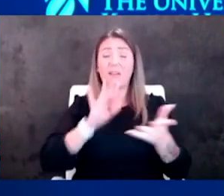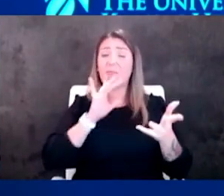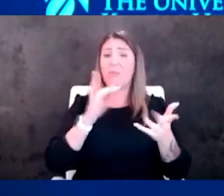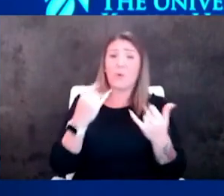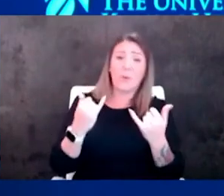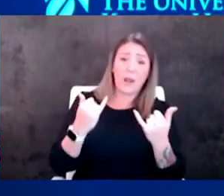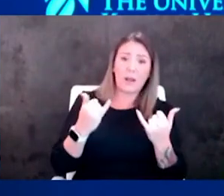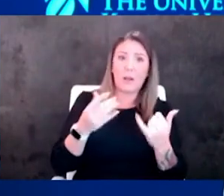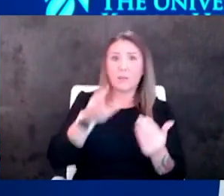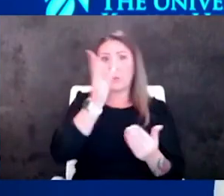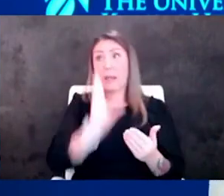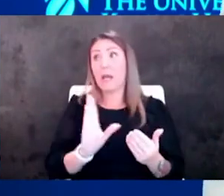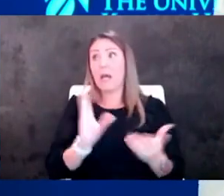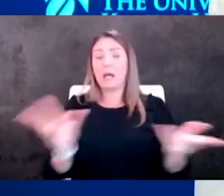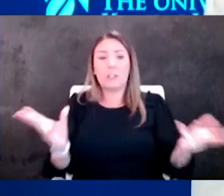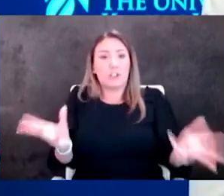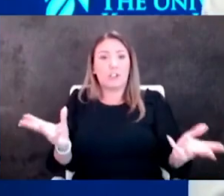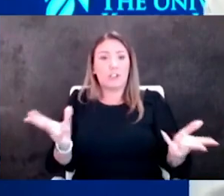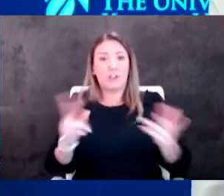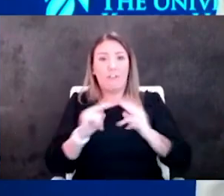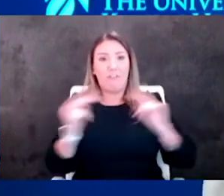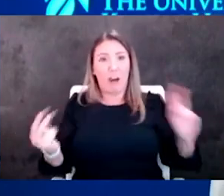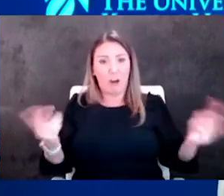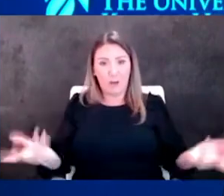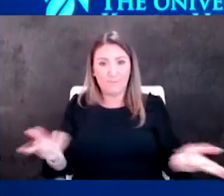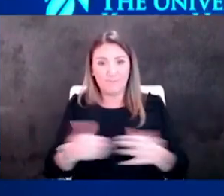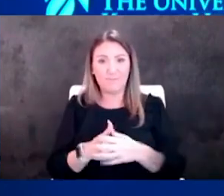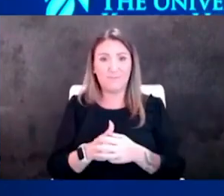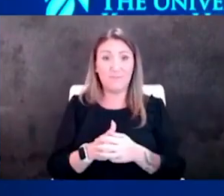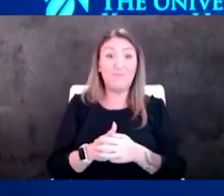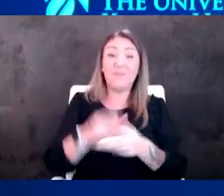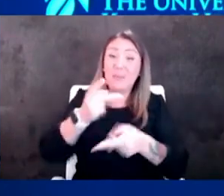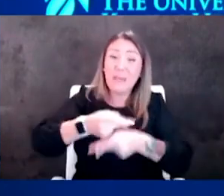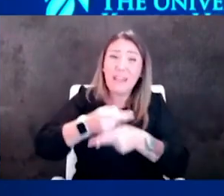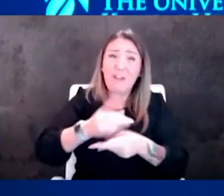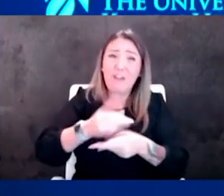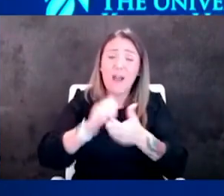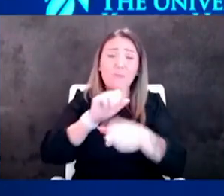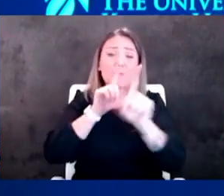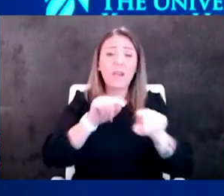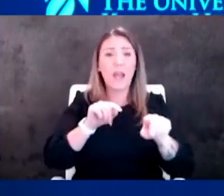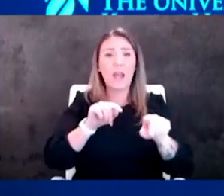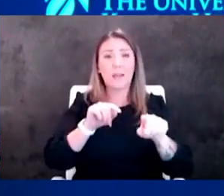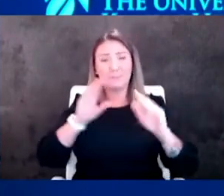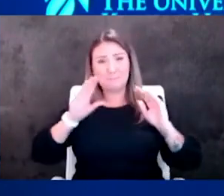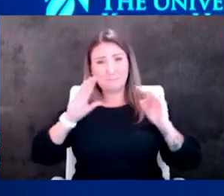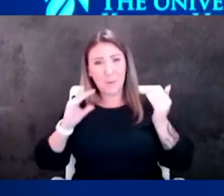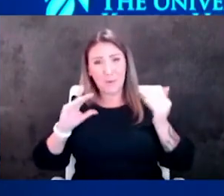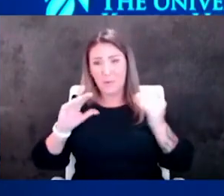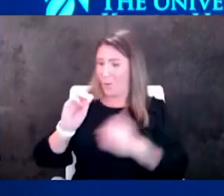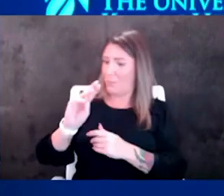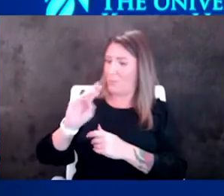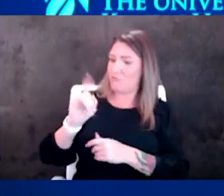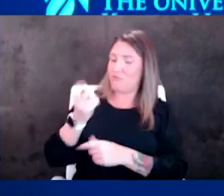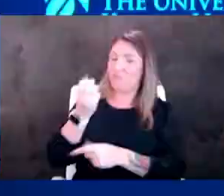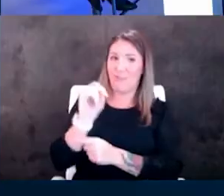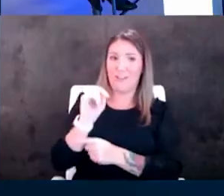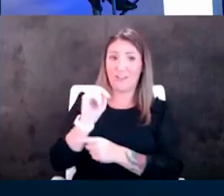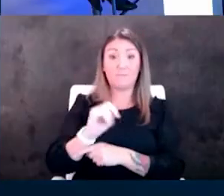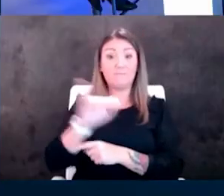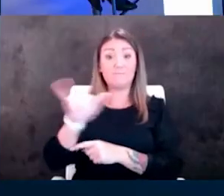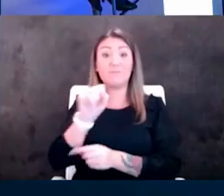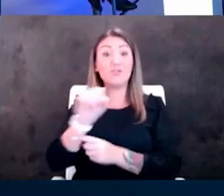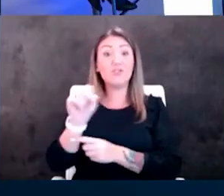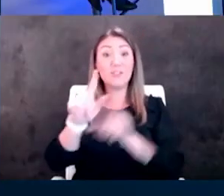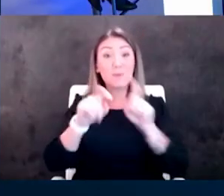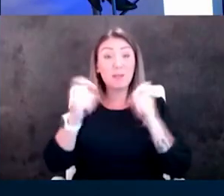gosh variant we should have to be careful how we react to it as opposed to the omicron variant so jess let's see what questions you got